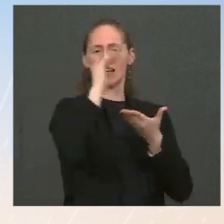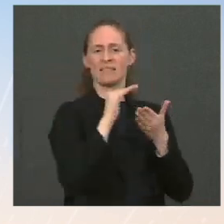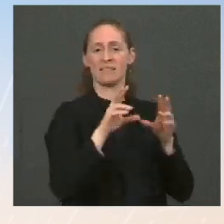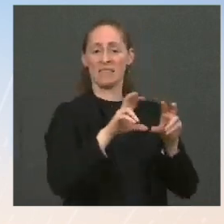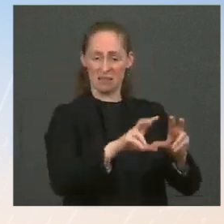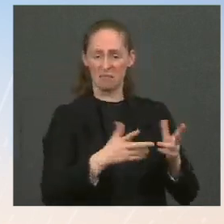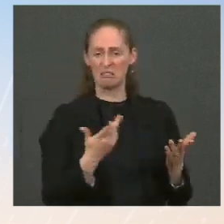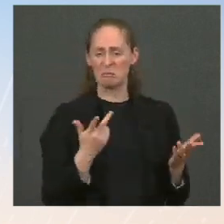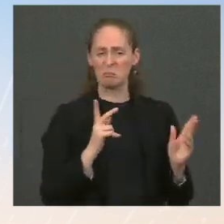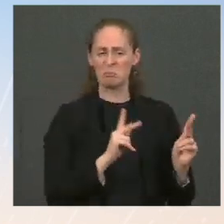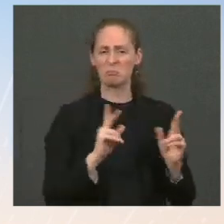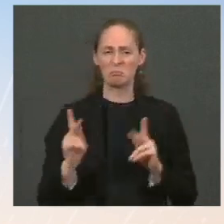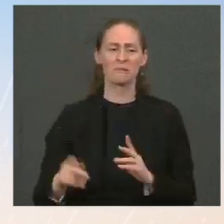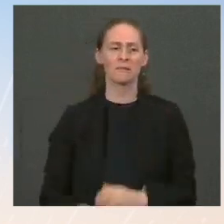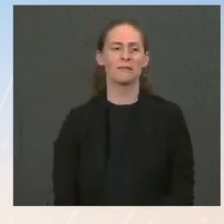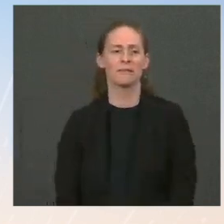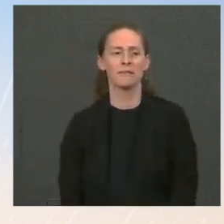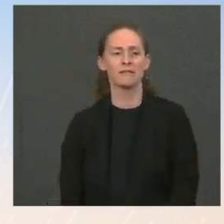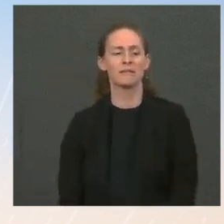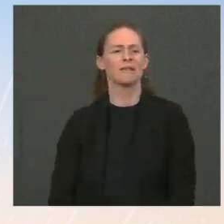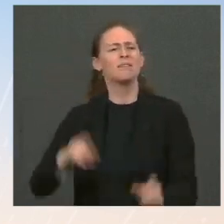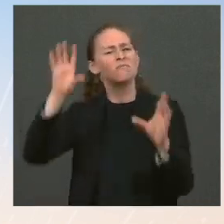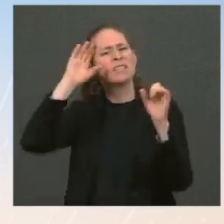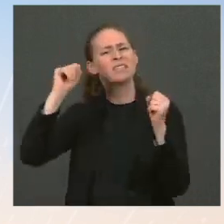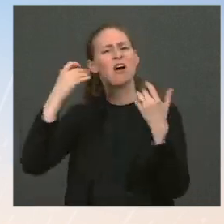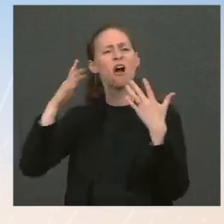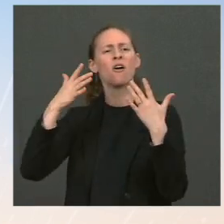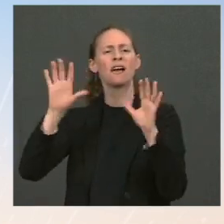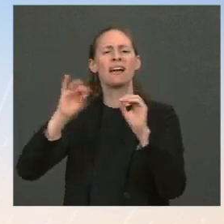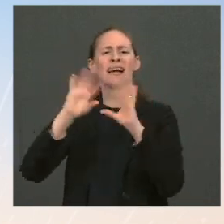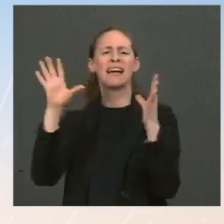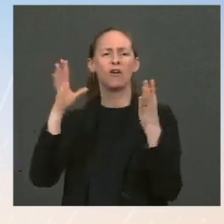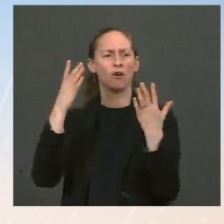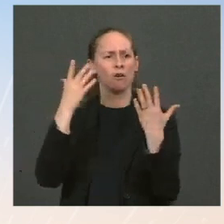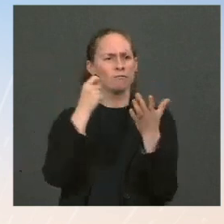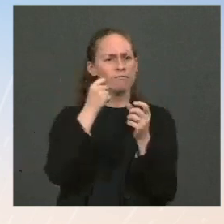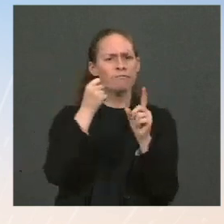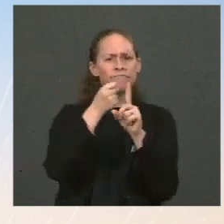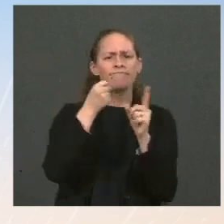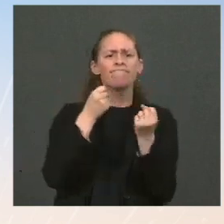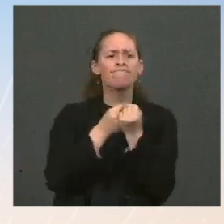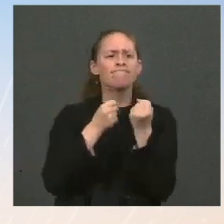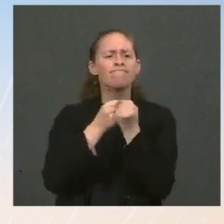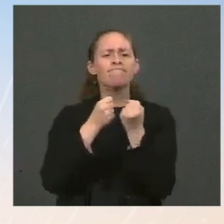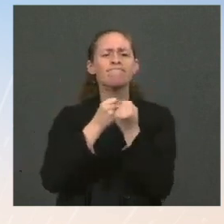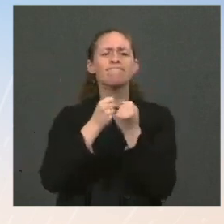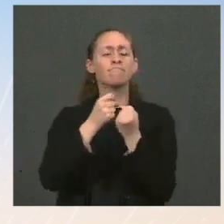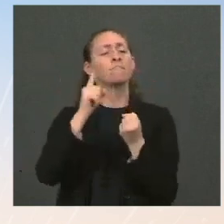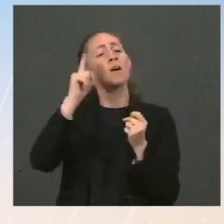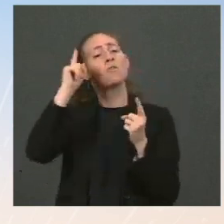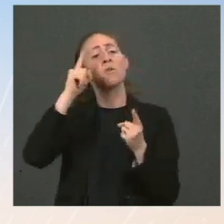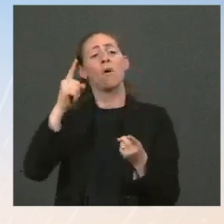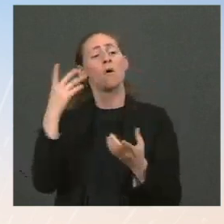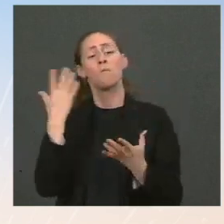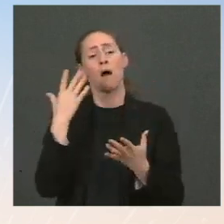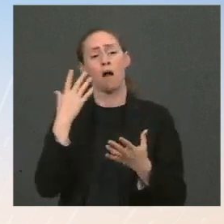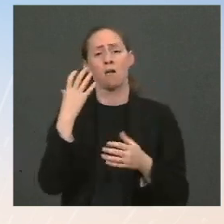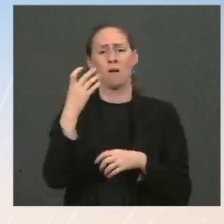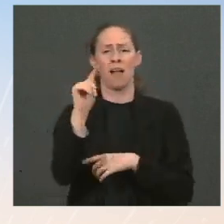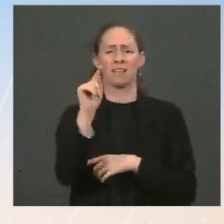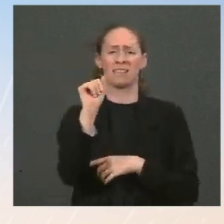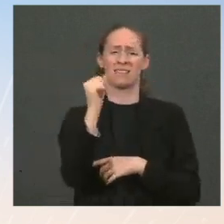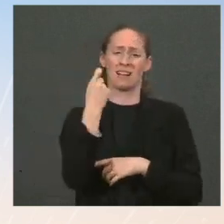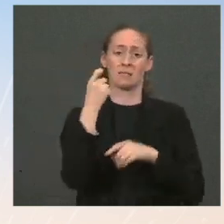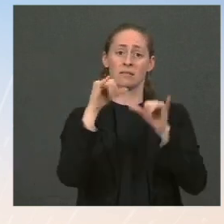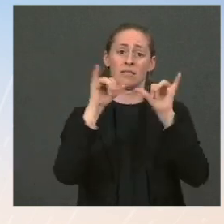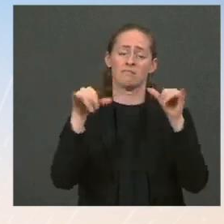conveyed he supports as it relates to pay for us. Ultimately, he wants to make the tax system more fair. Raising the